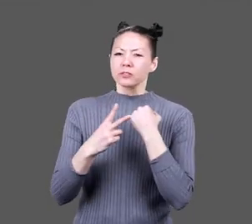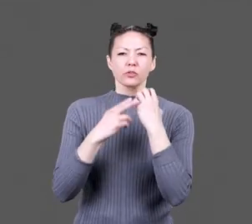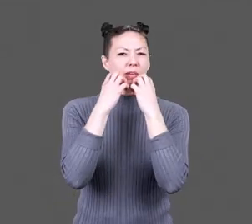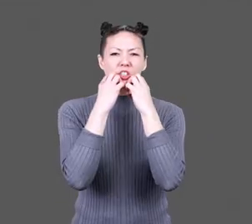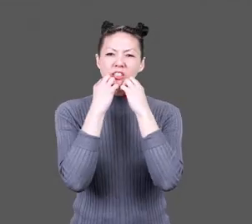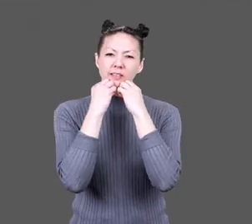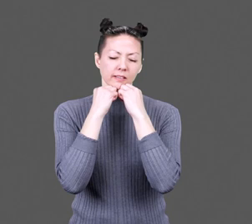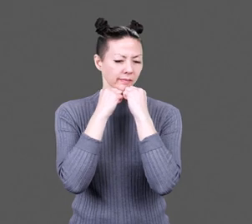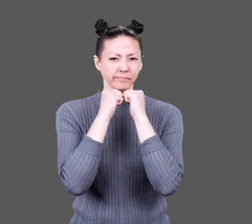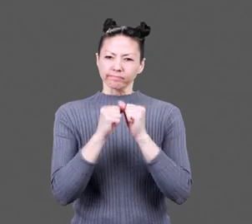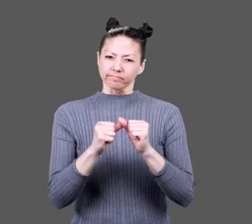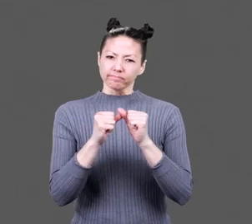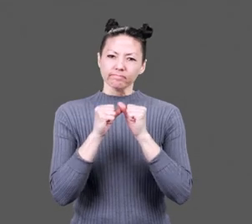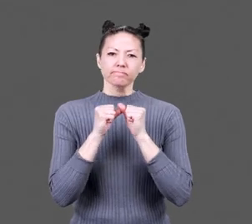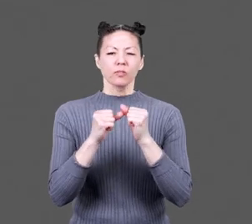persevere.